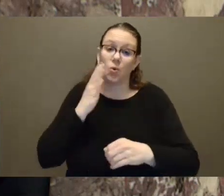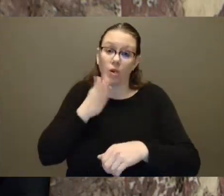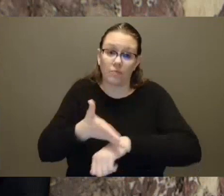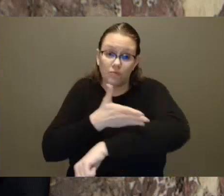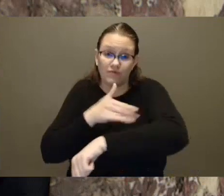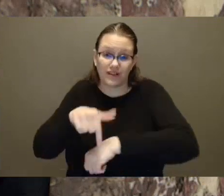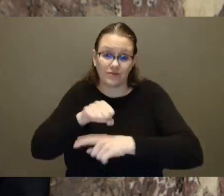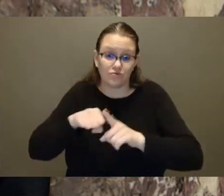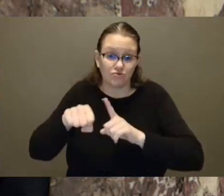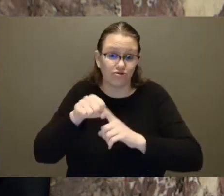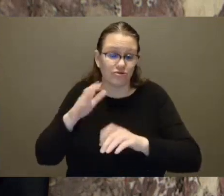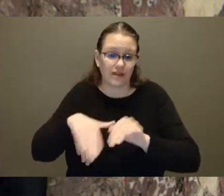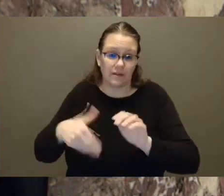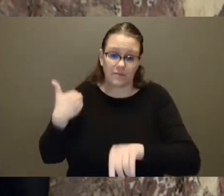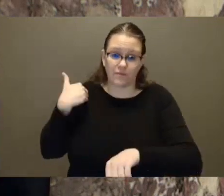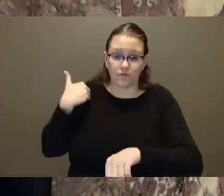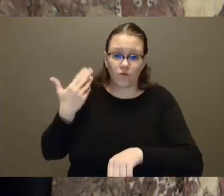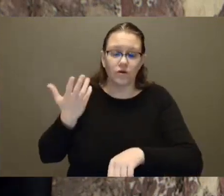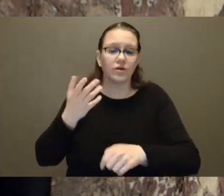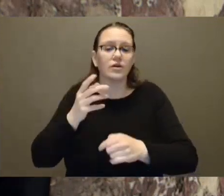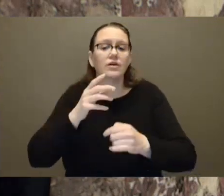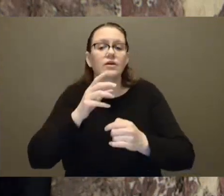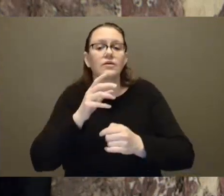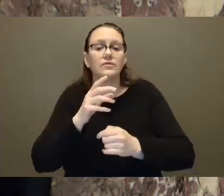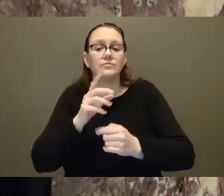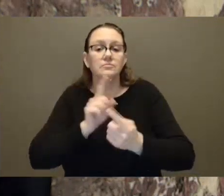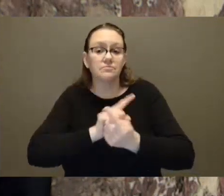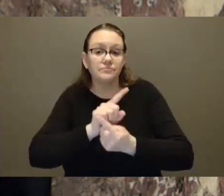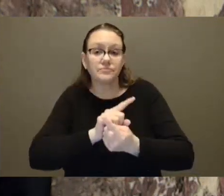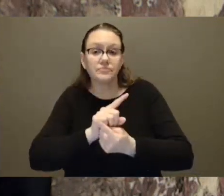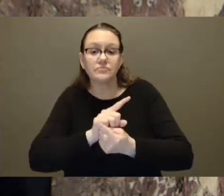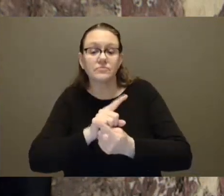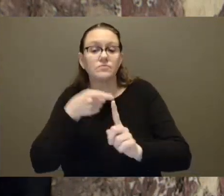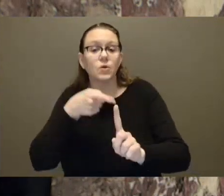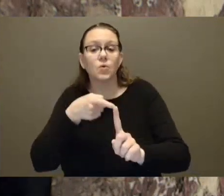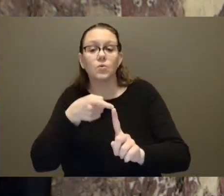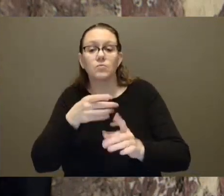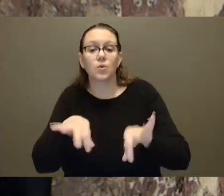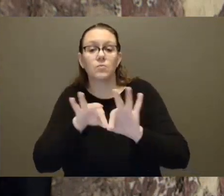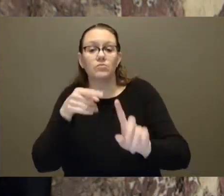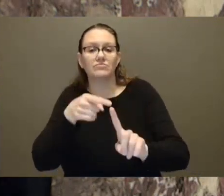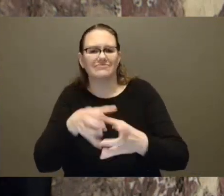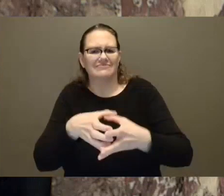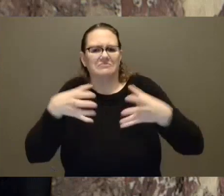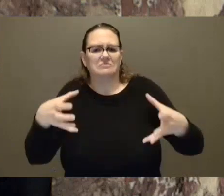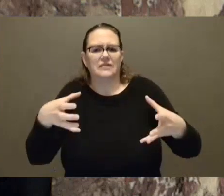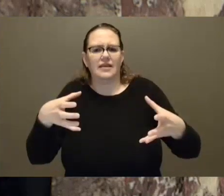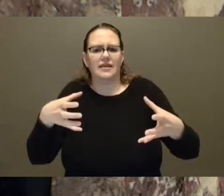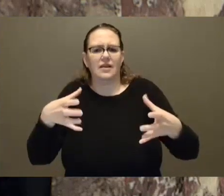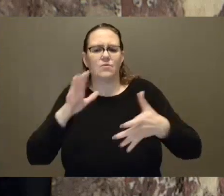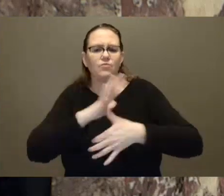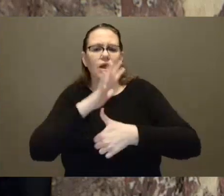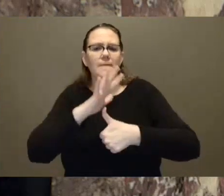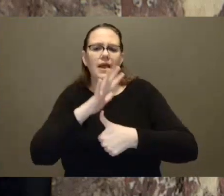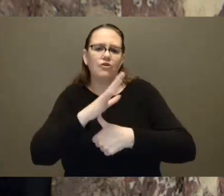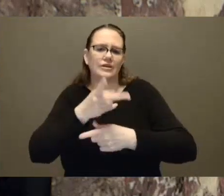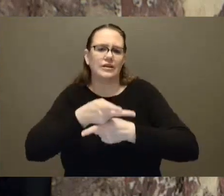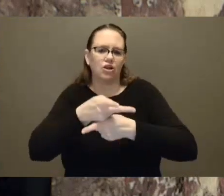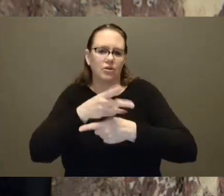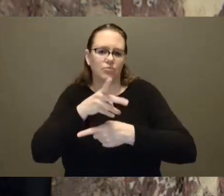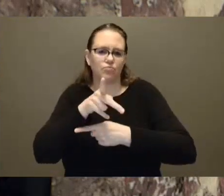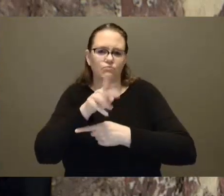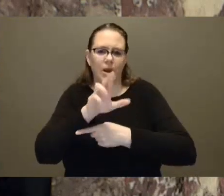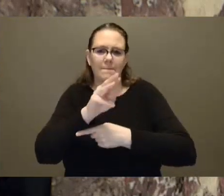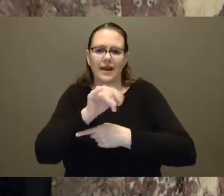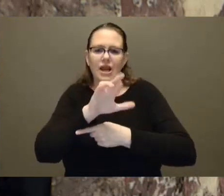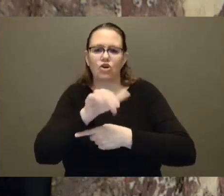of what we are doing is expanding primary care for people and community. That means primary care networks that involve team-based care, involve doctors and nurses